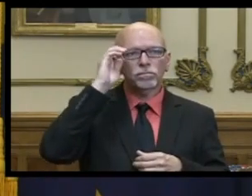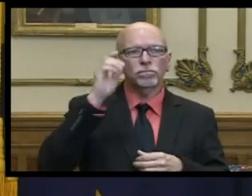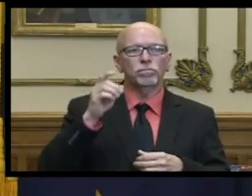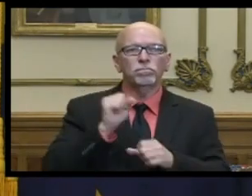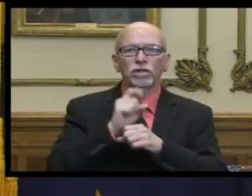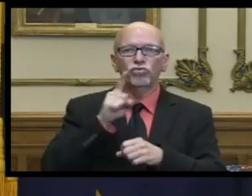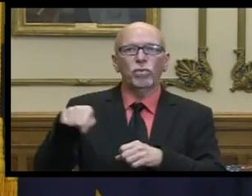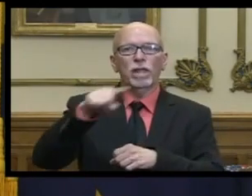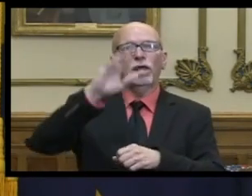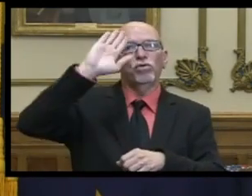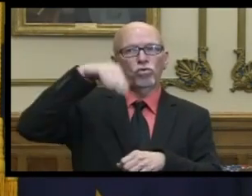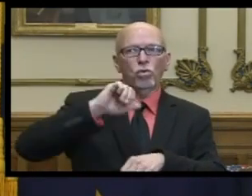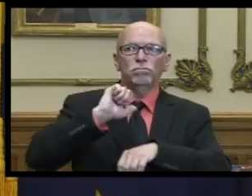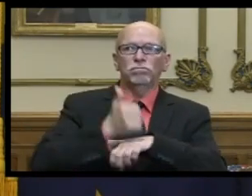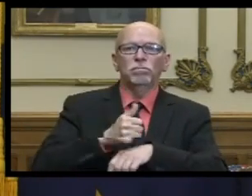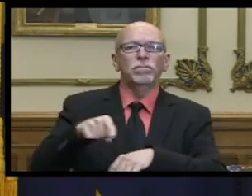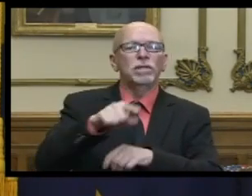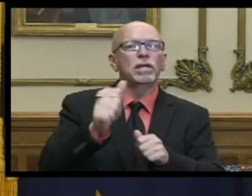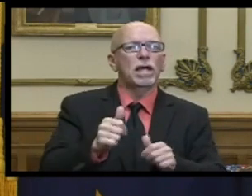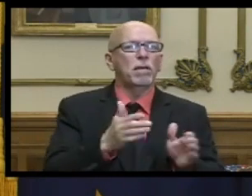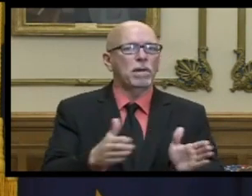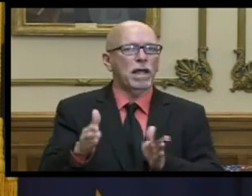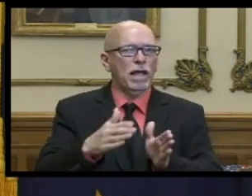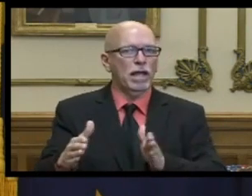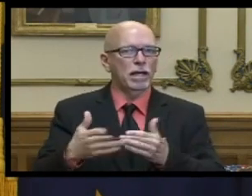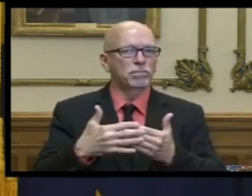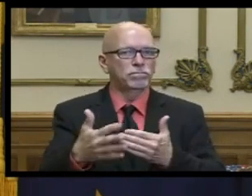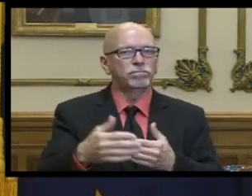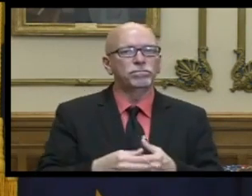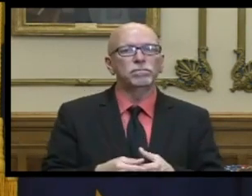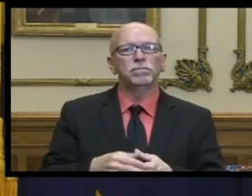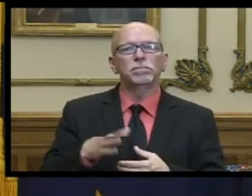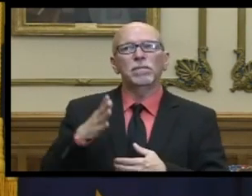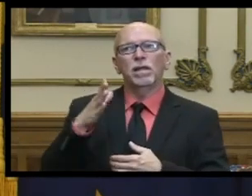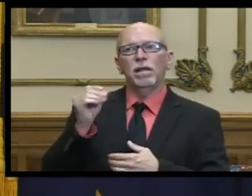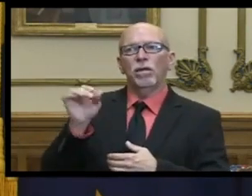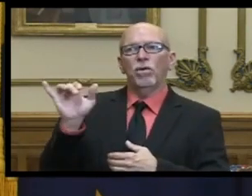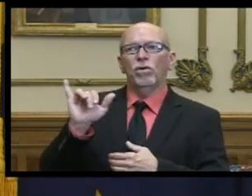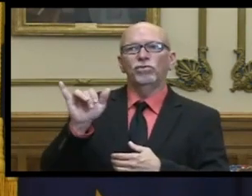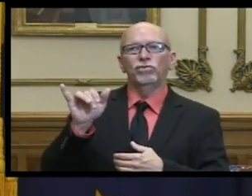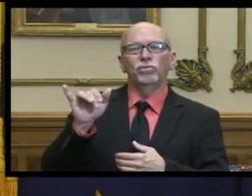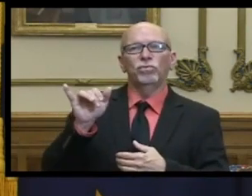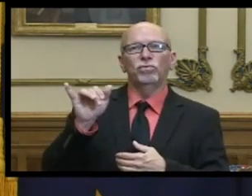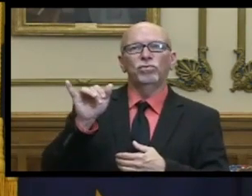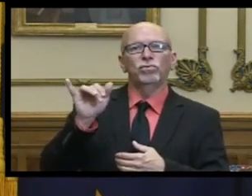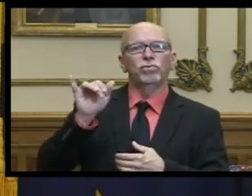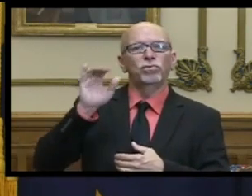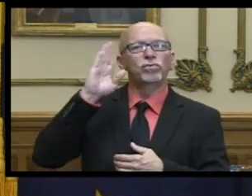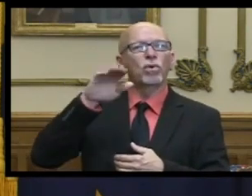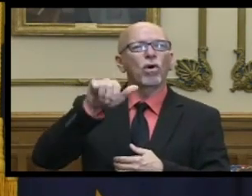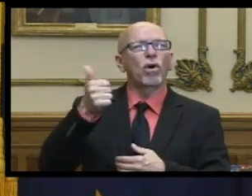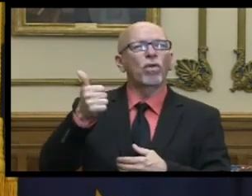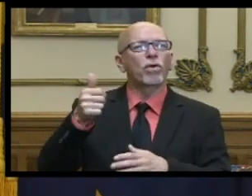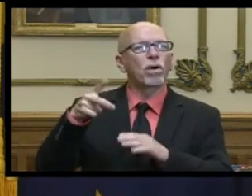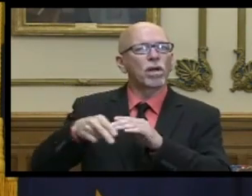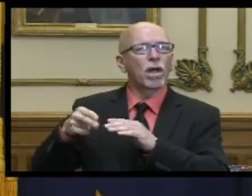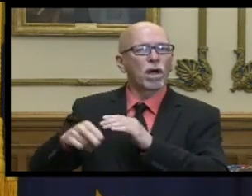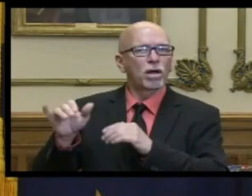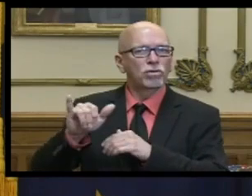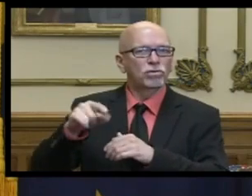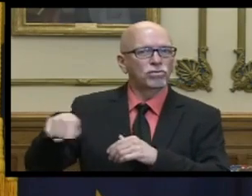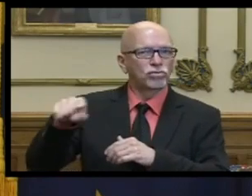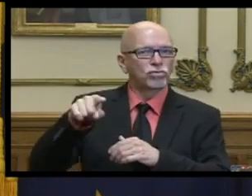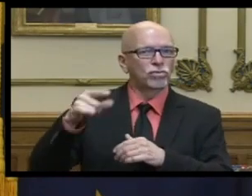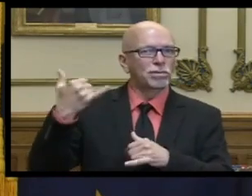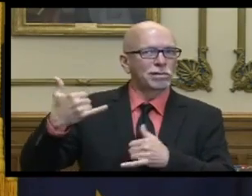in place so they could plan accordingly especially in light of knowing of all the other cuts that have and